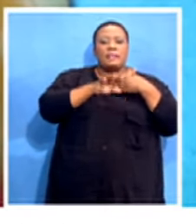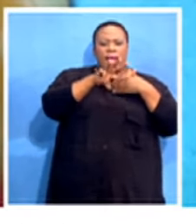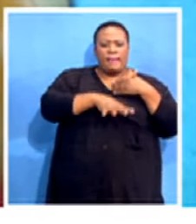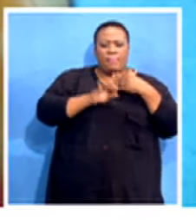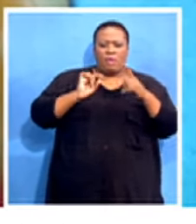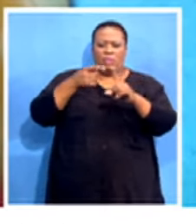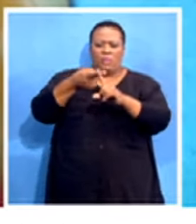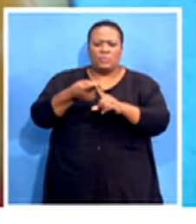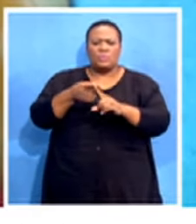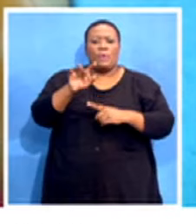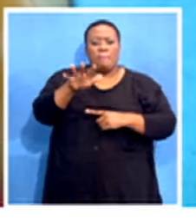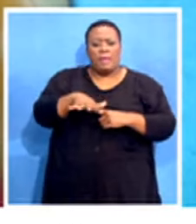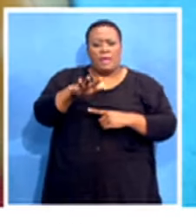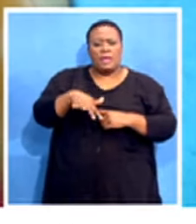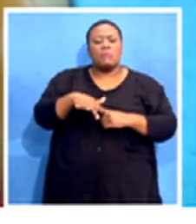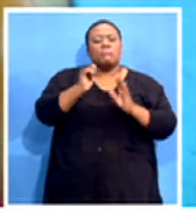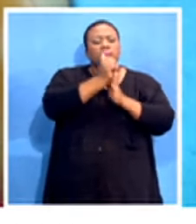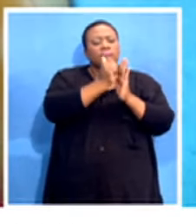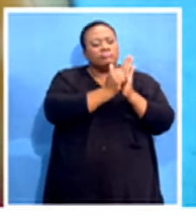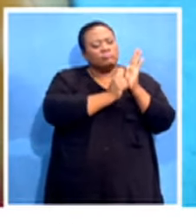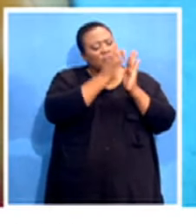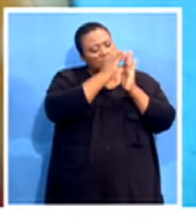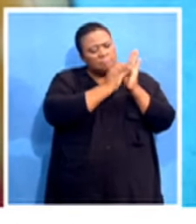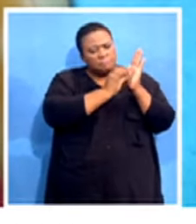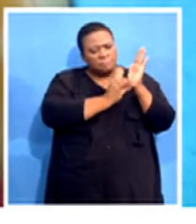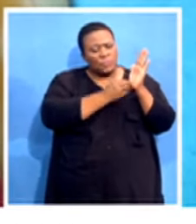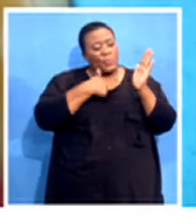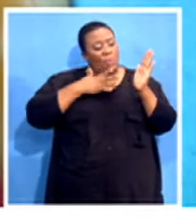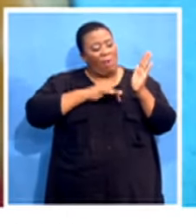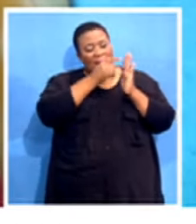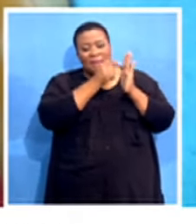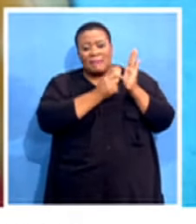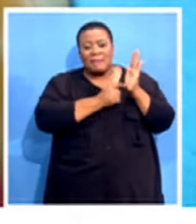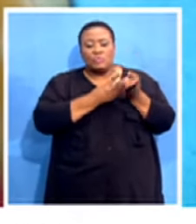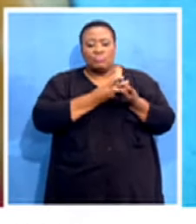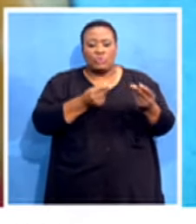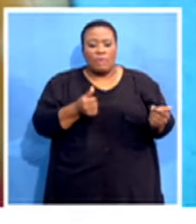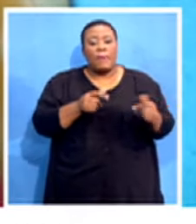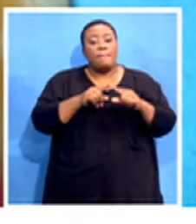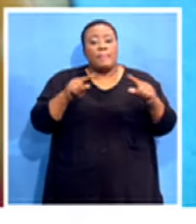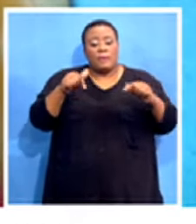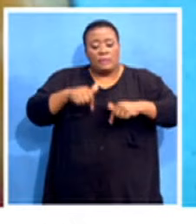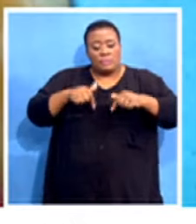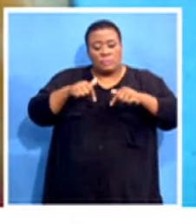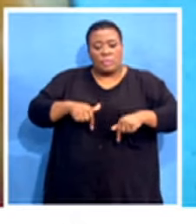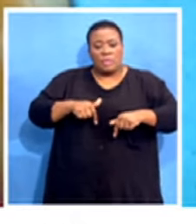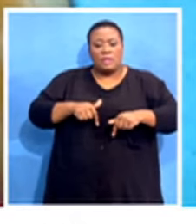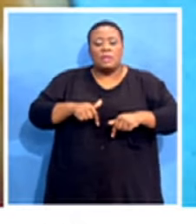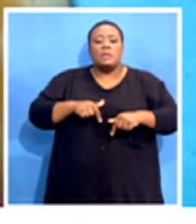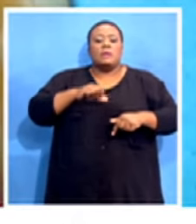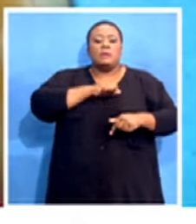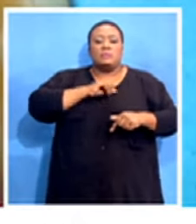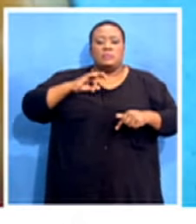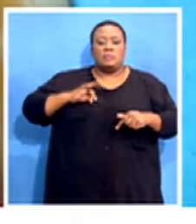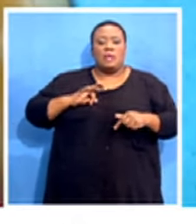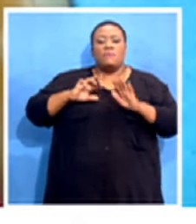agenda items that we wanted addressed by the employer. But to date, the employer representatives come back to